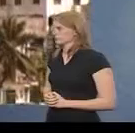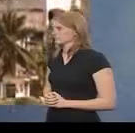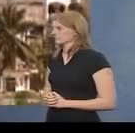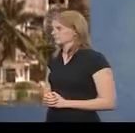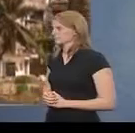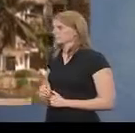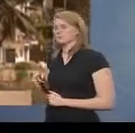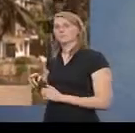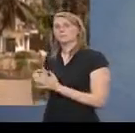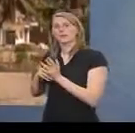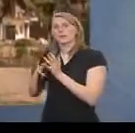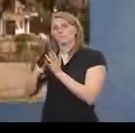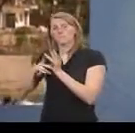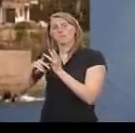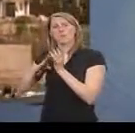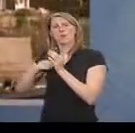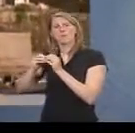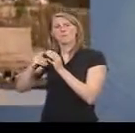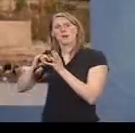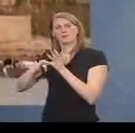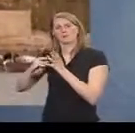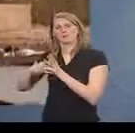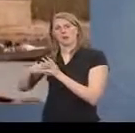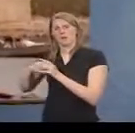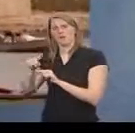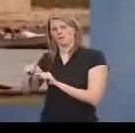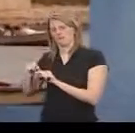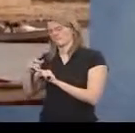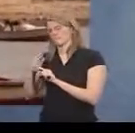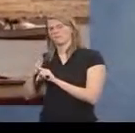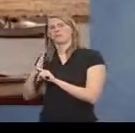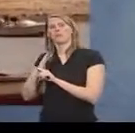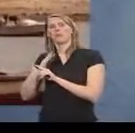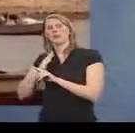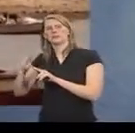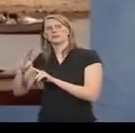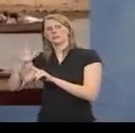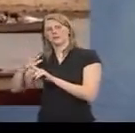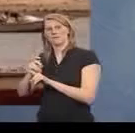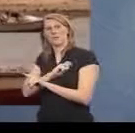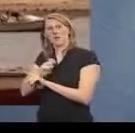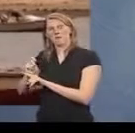Mombasa, on the east coast of Kenya, where radical Islam had taken root.